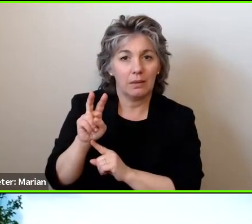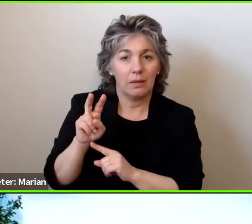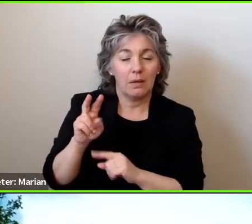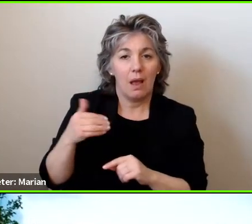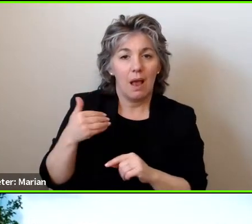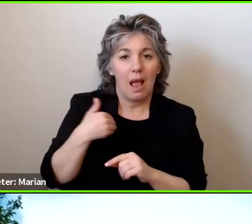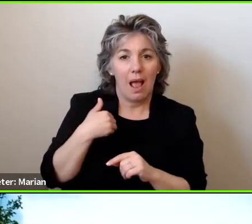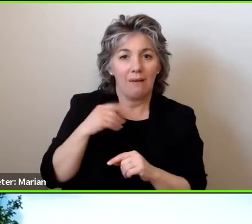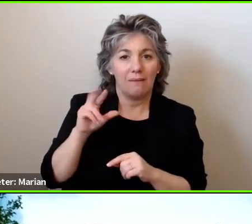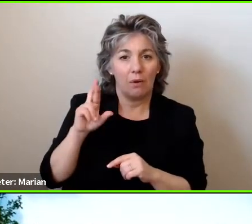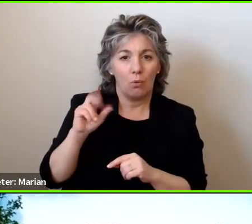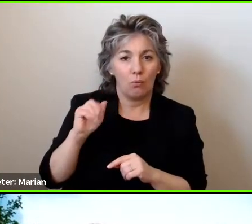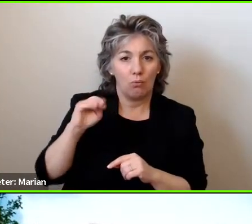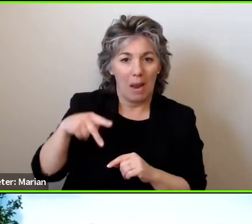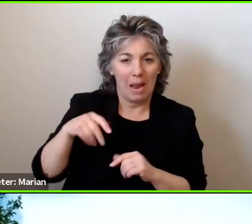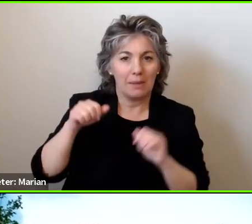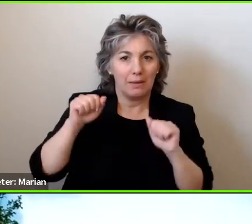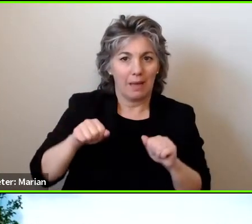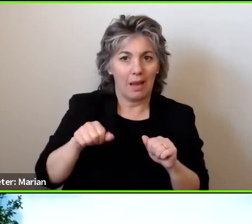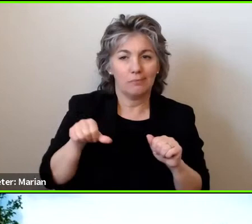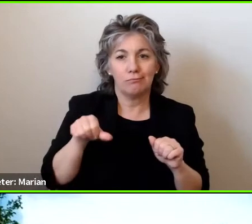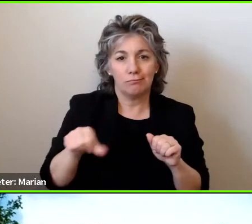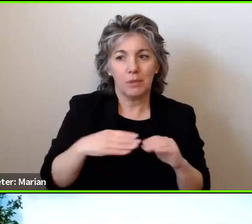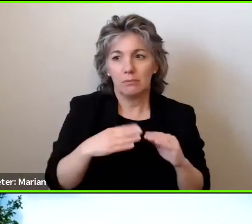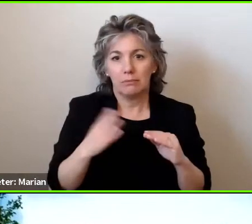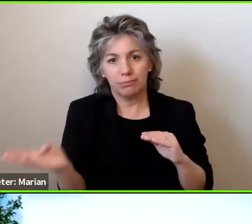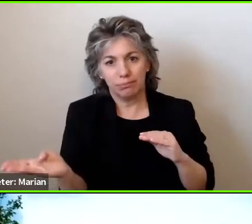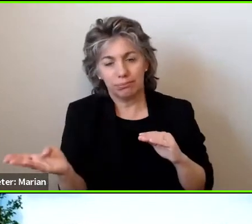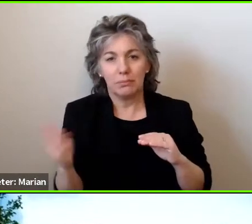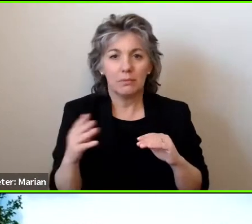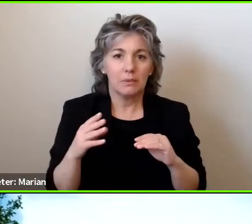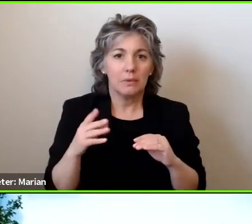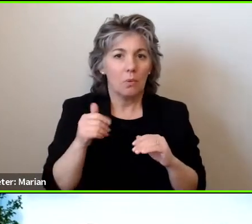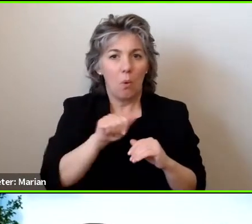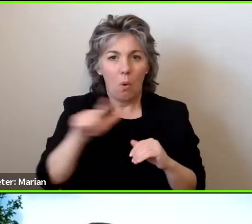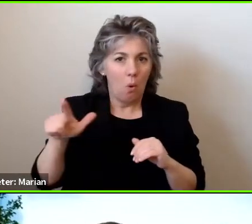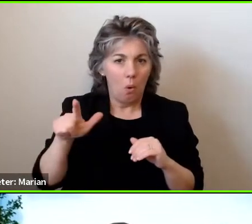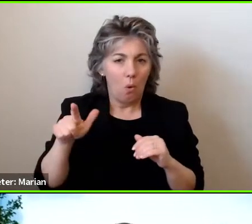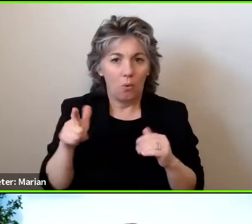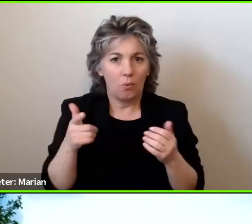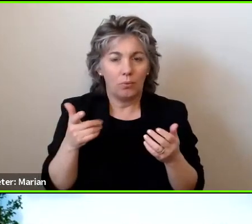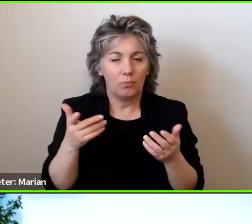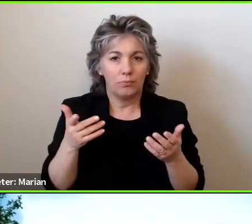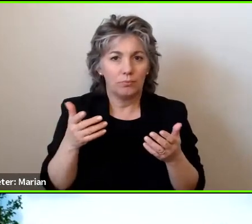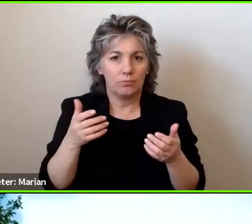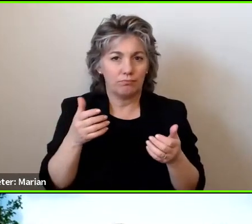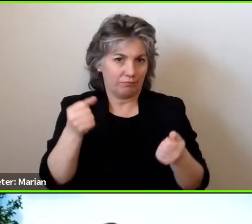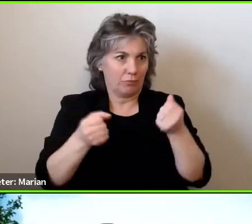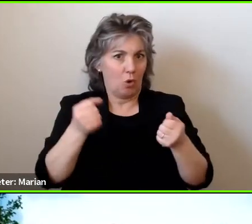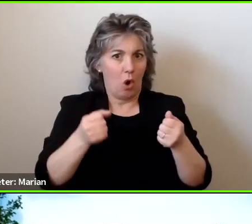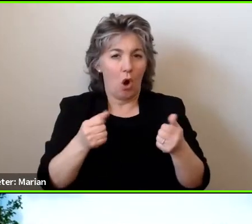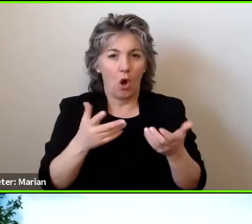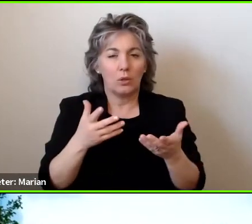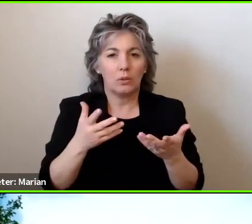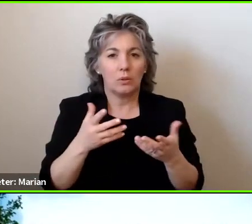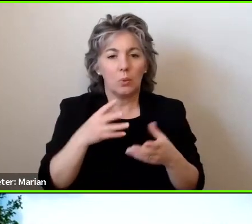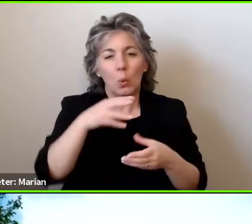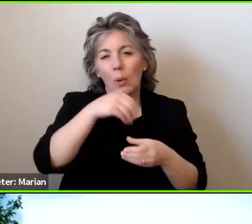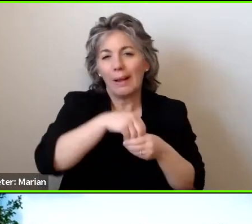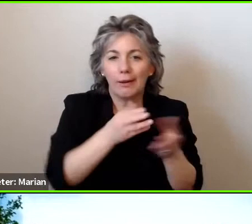ramps on all vehicles within, say, a service? Is it possible to